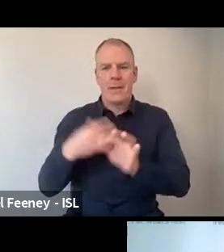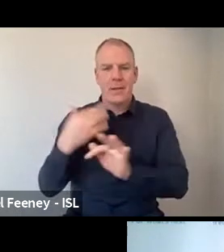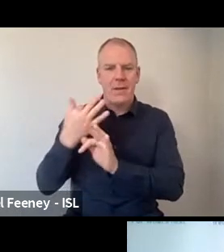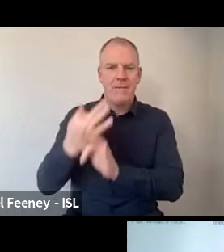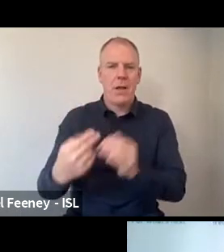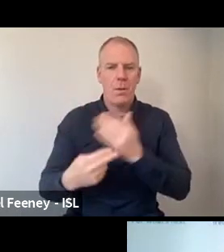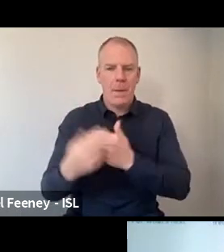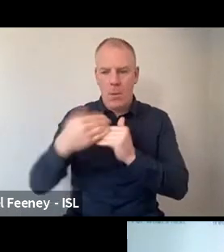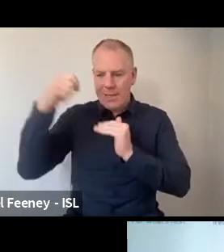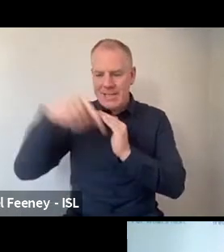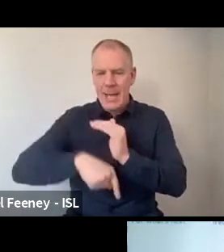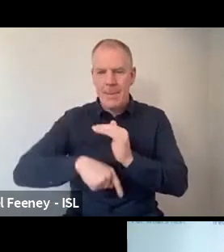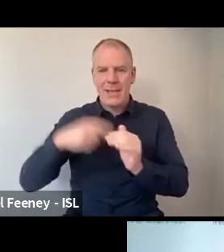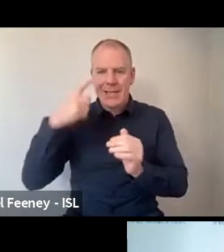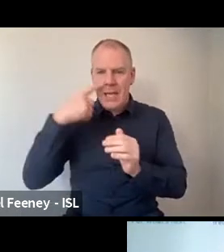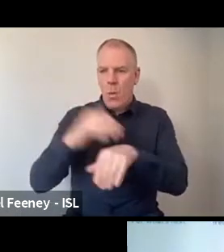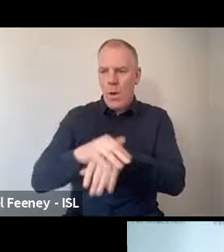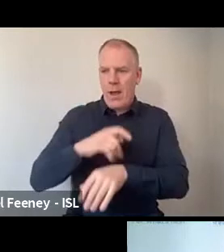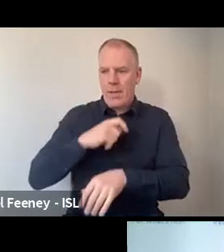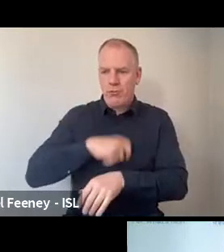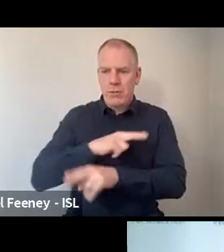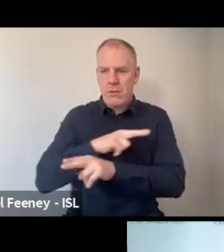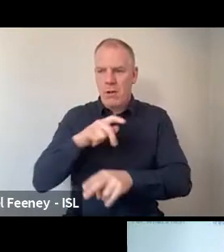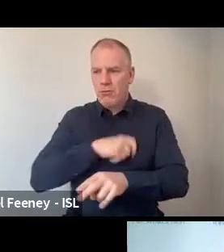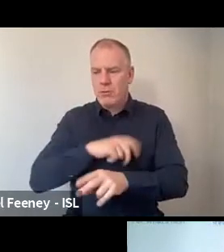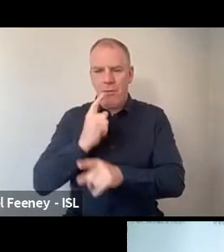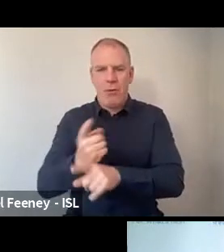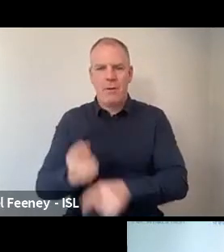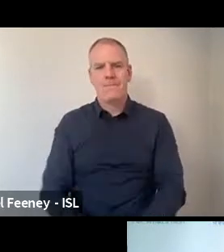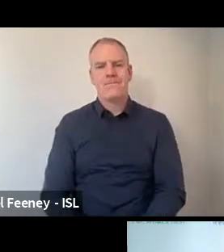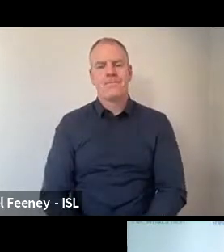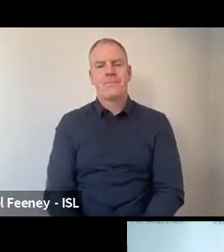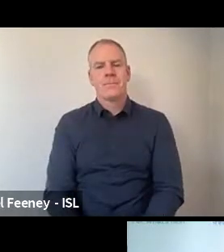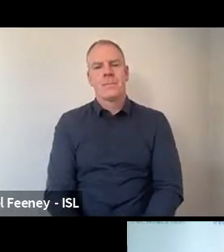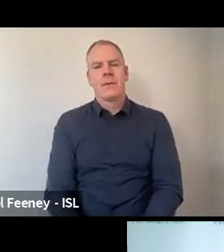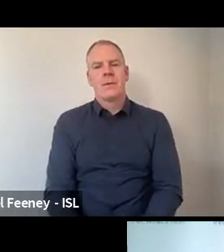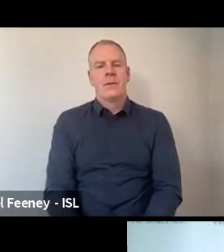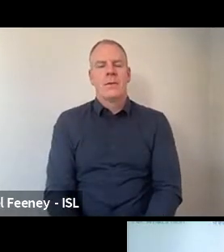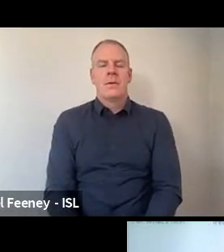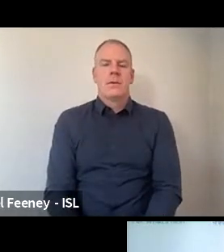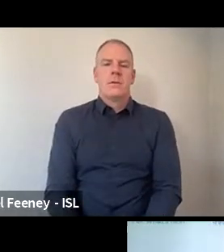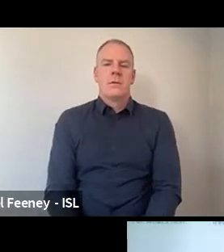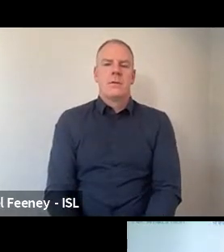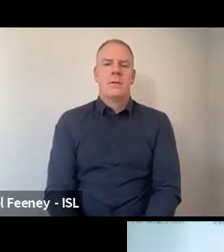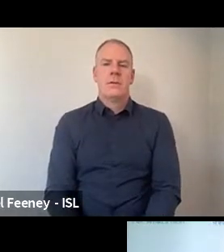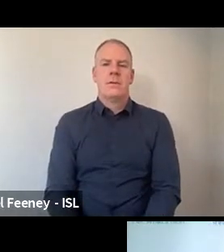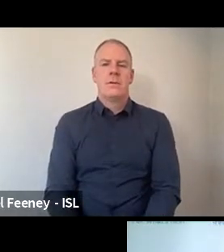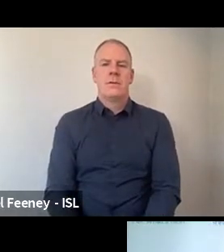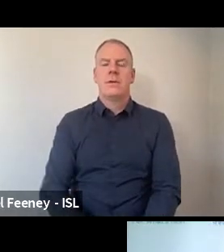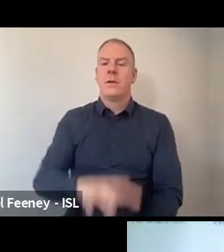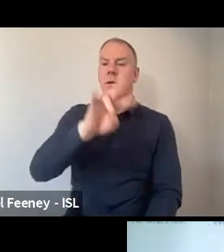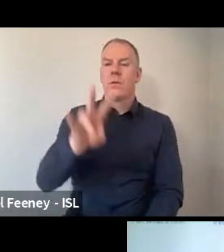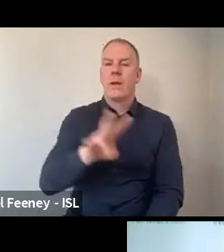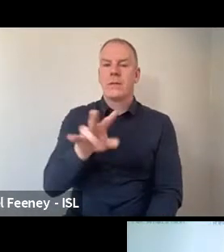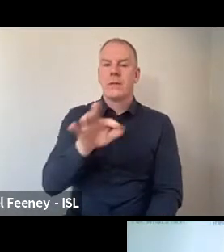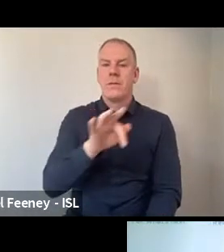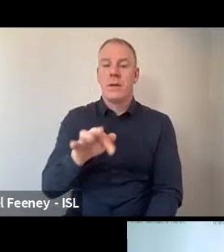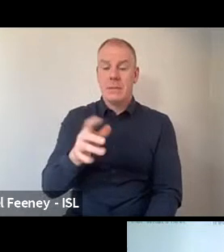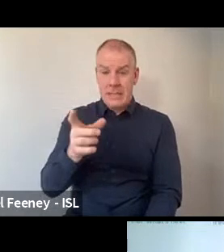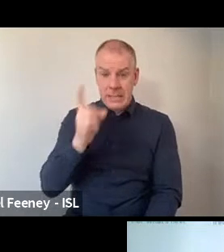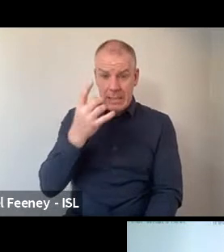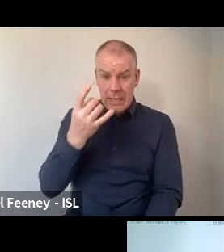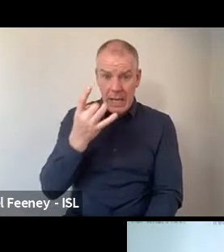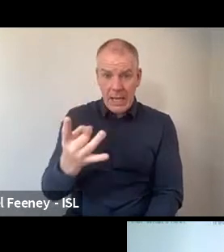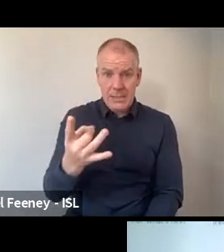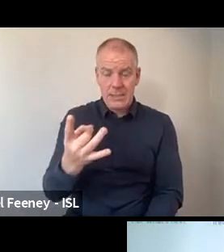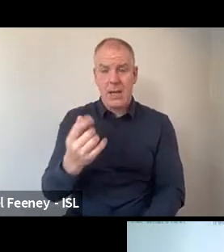up academic articles. OK, great. Thanks, Eric. There is a question there, but did you ask